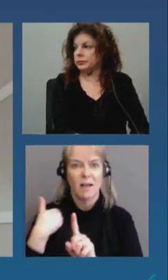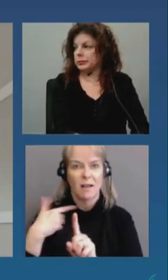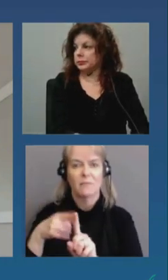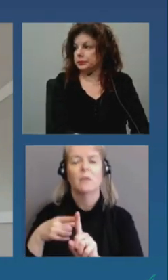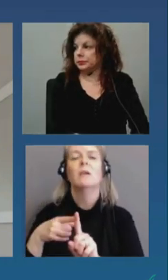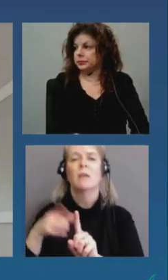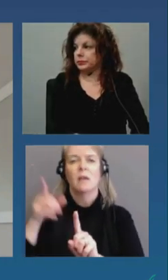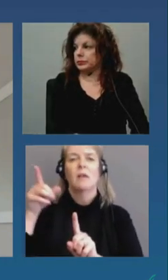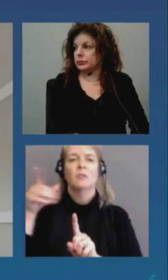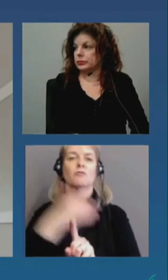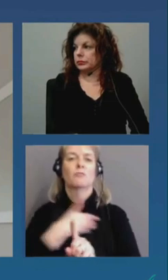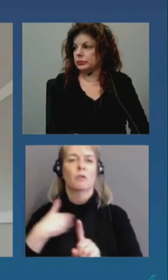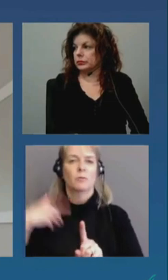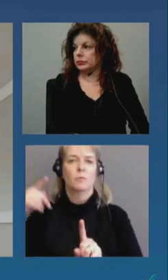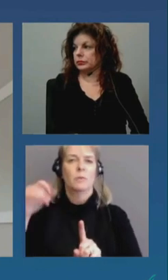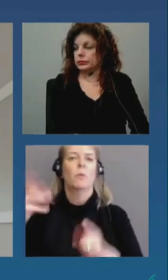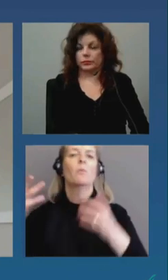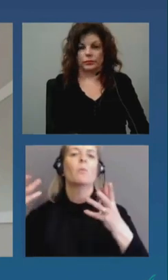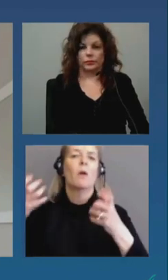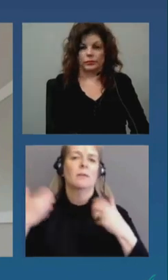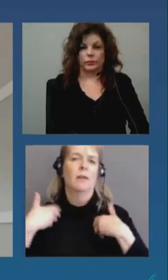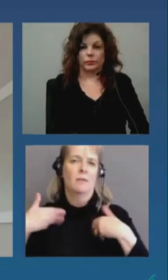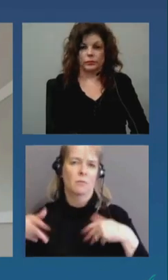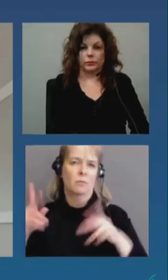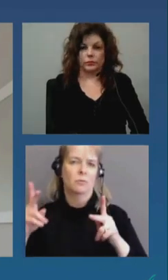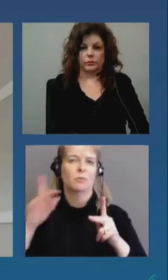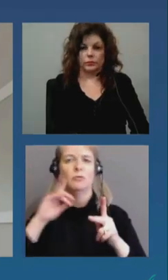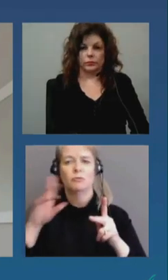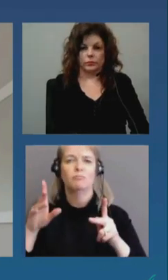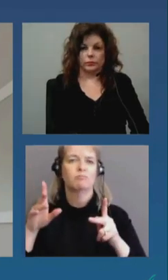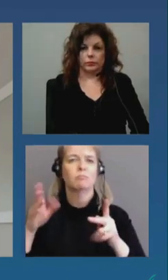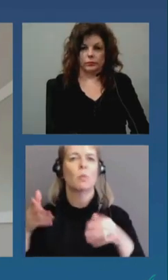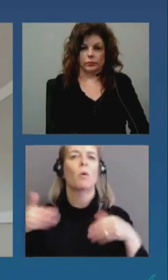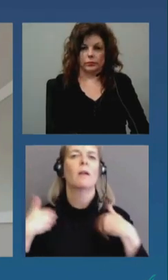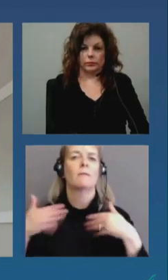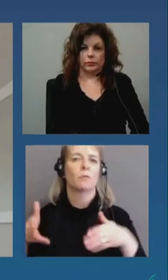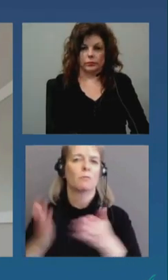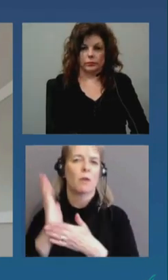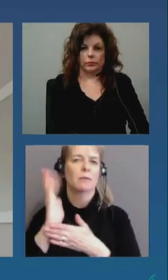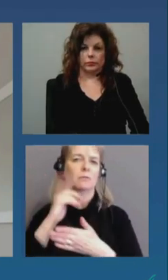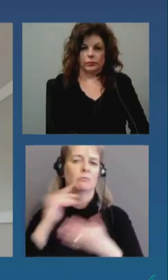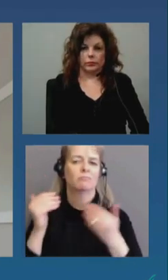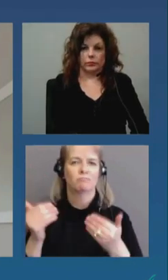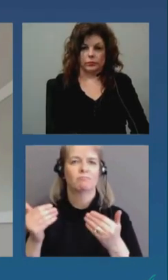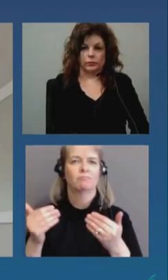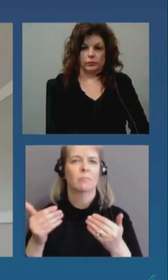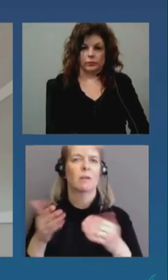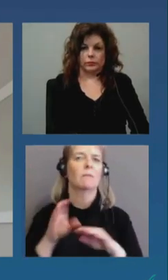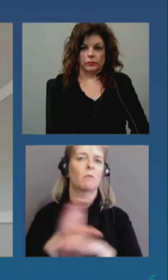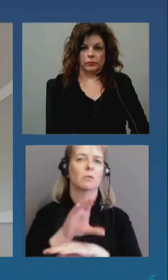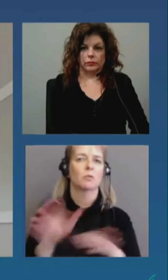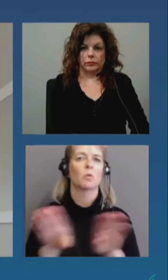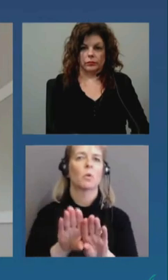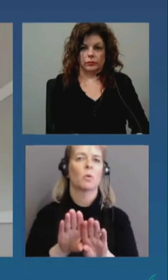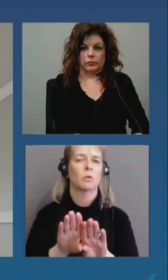for a period that that's like outbreak management uh approach and we feel here in ottawa we